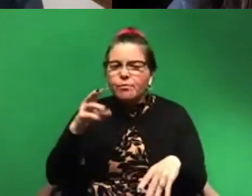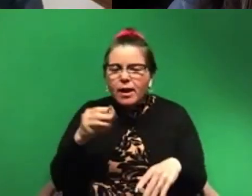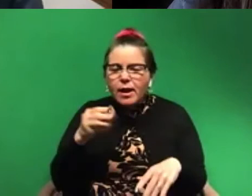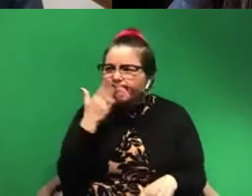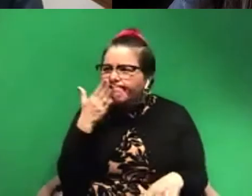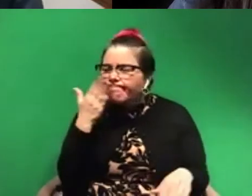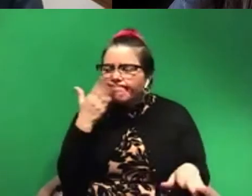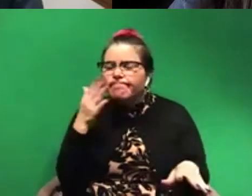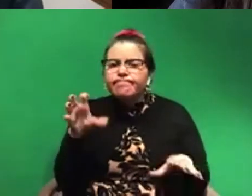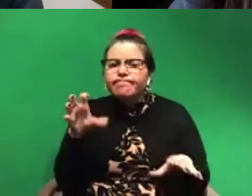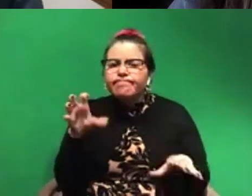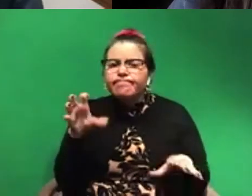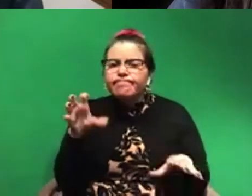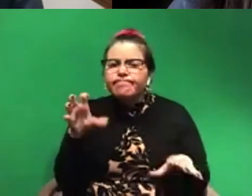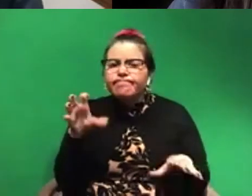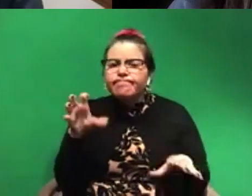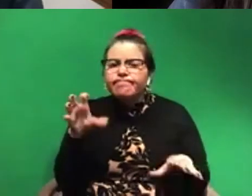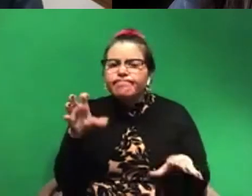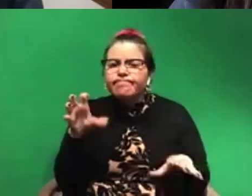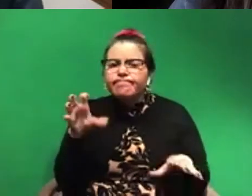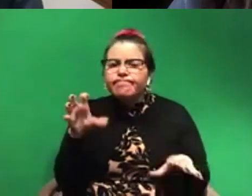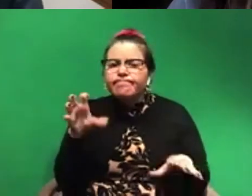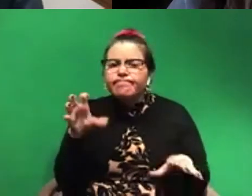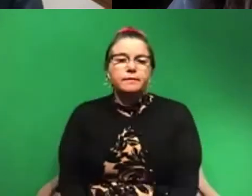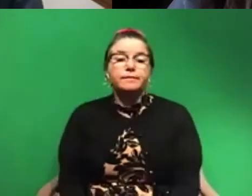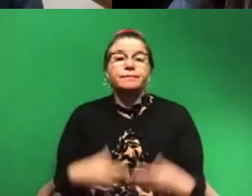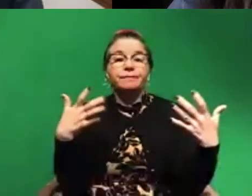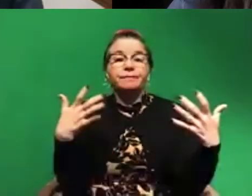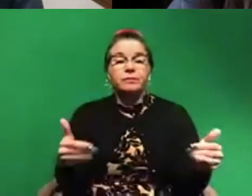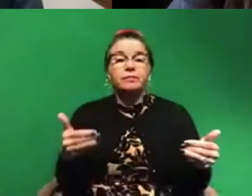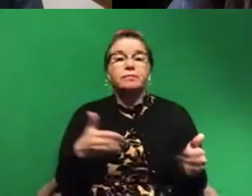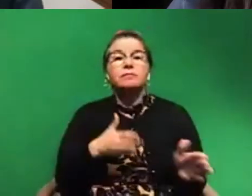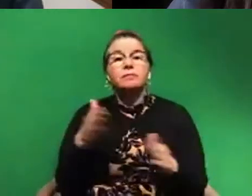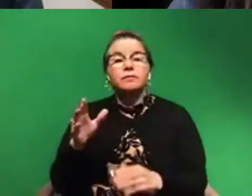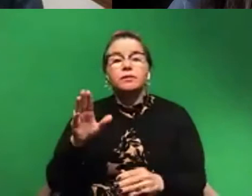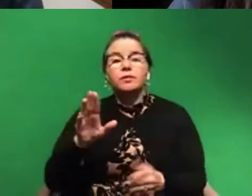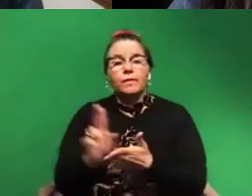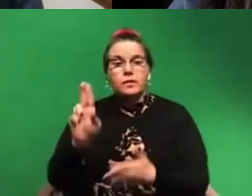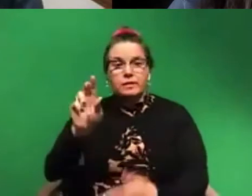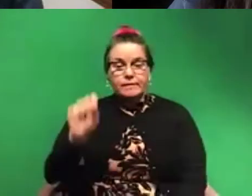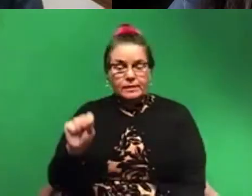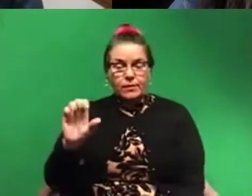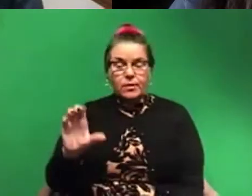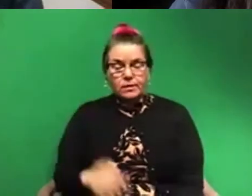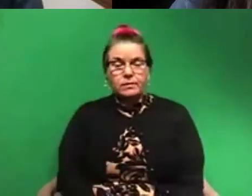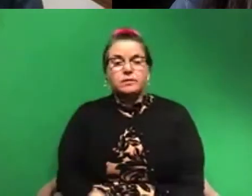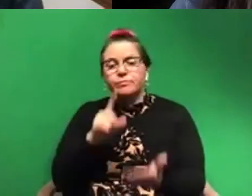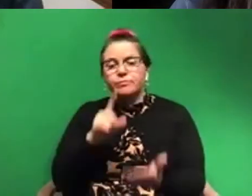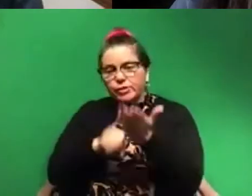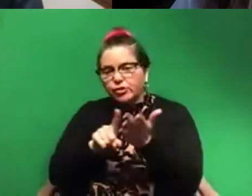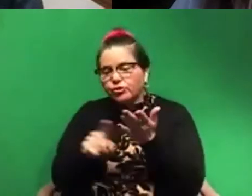And after doing that, I ended up at University of South Carolina doing research there for a while. And then